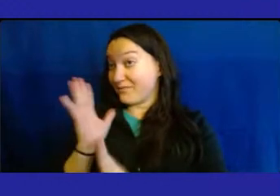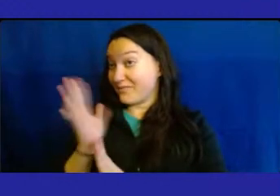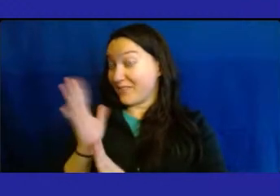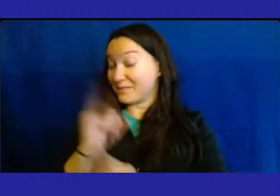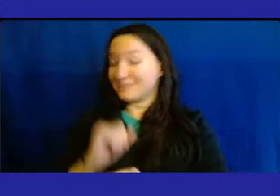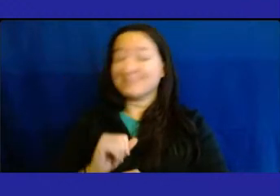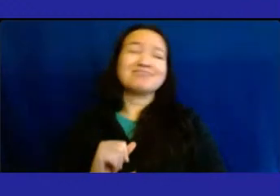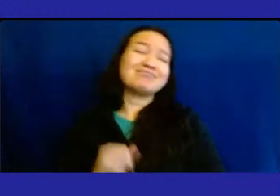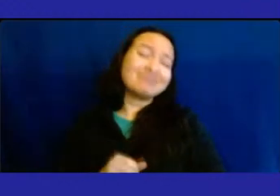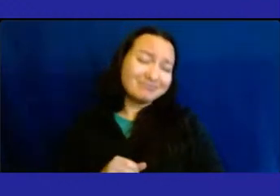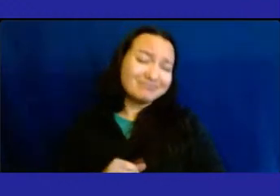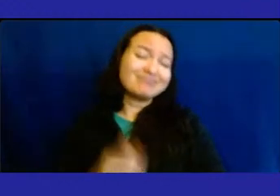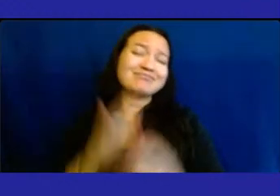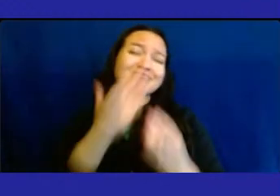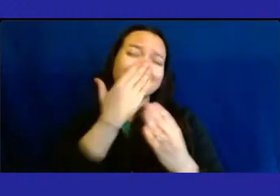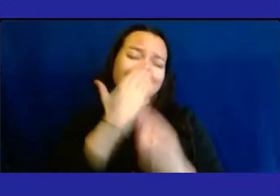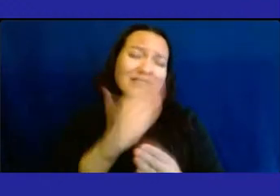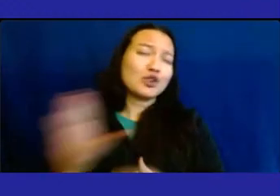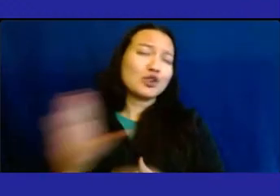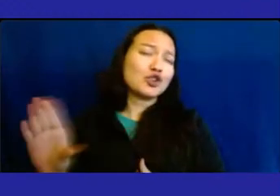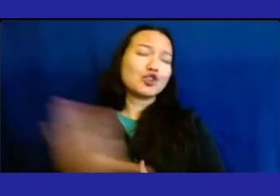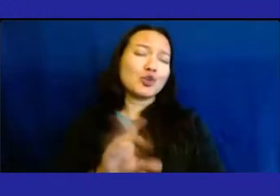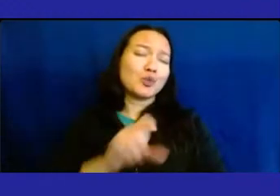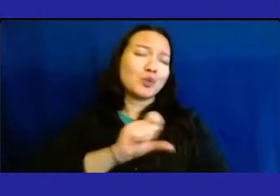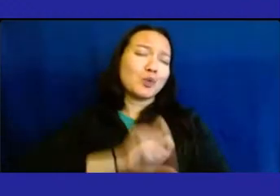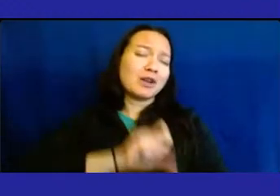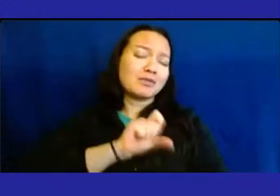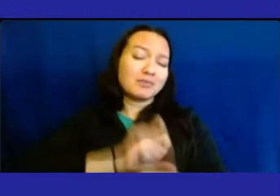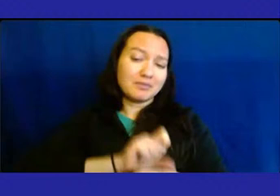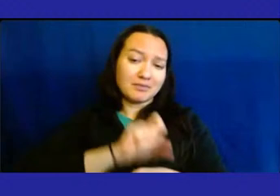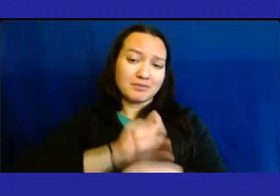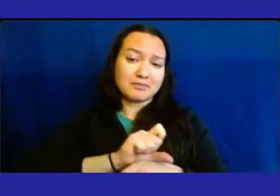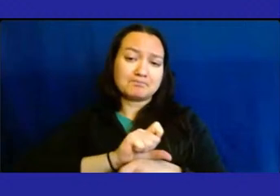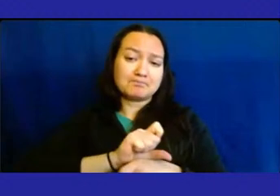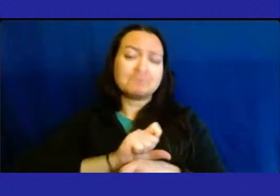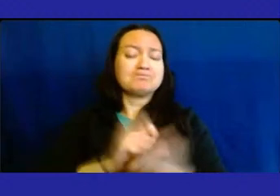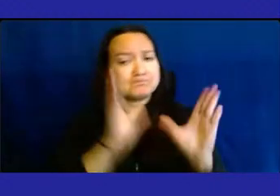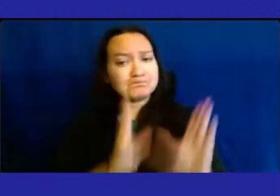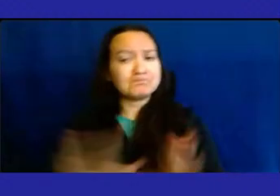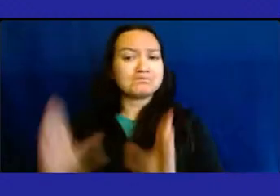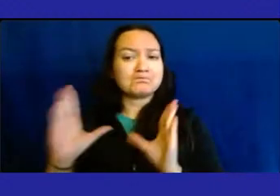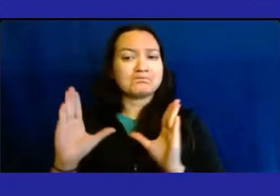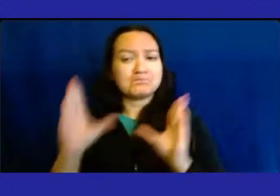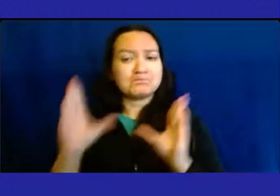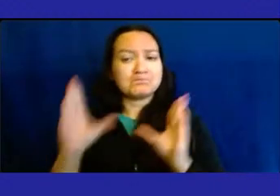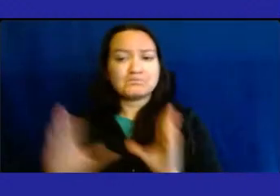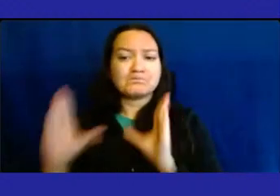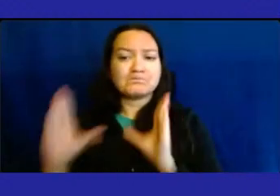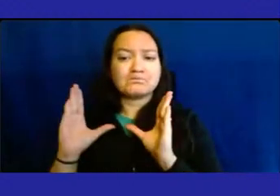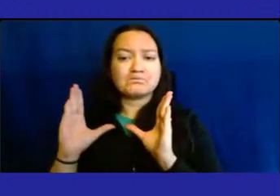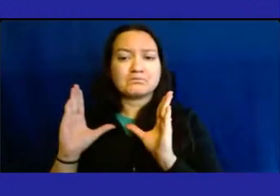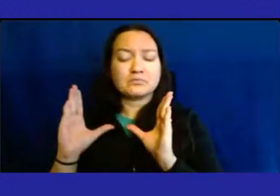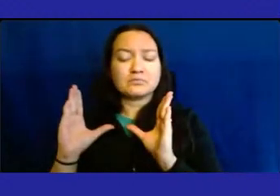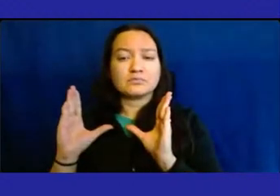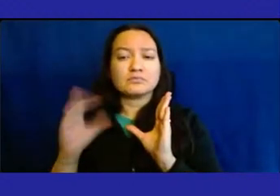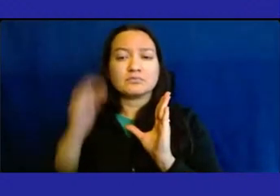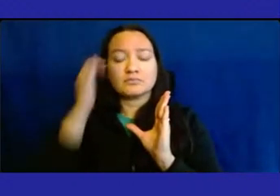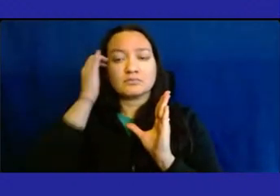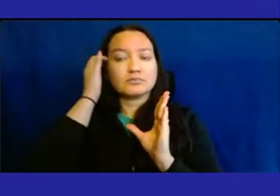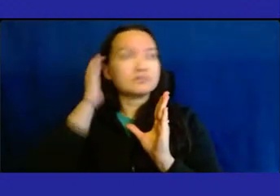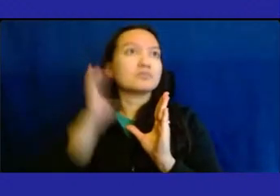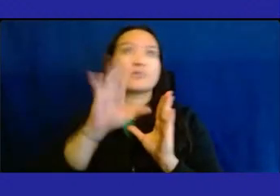grateful for the work that went into preparing them. And we are grateful, because I know it's a lot of work.